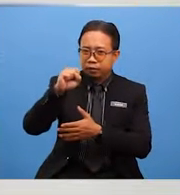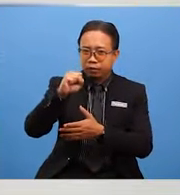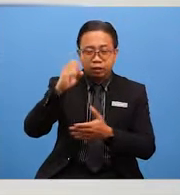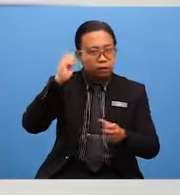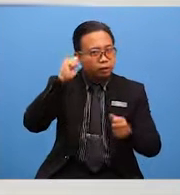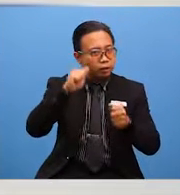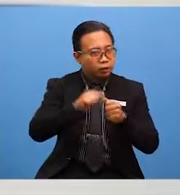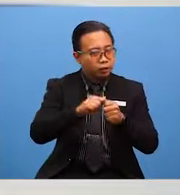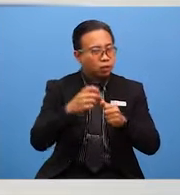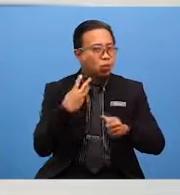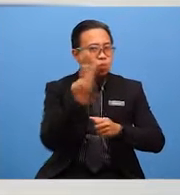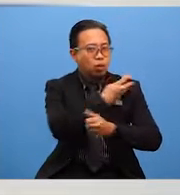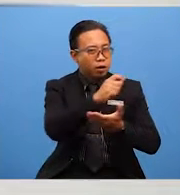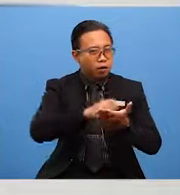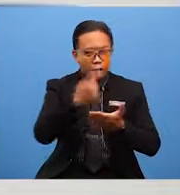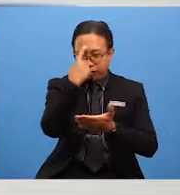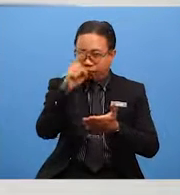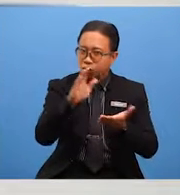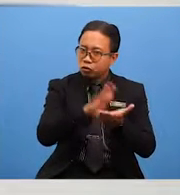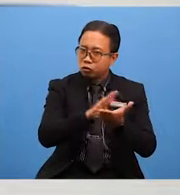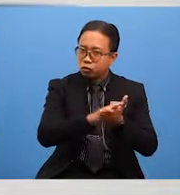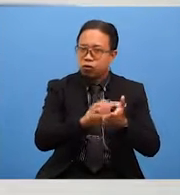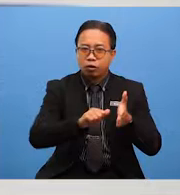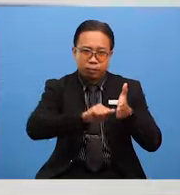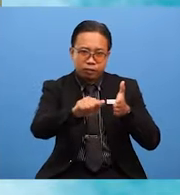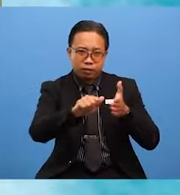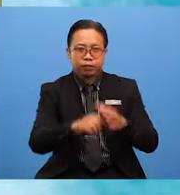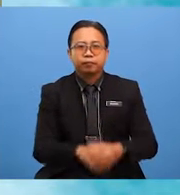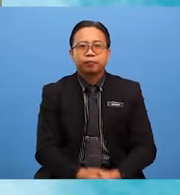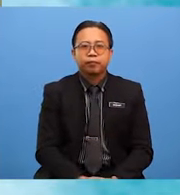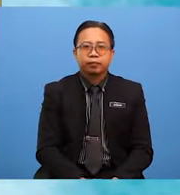when we write a report for a school magazine.